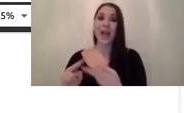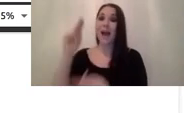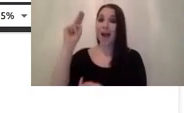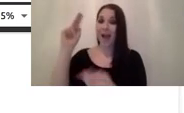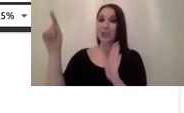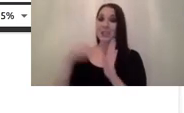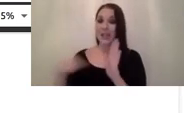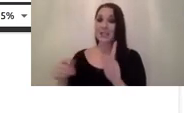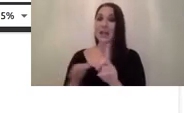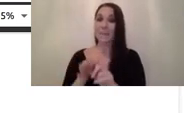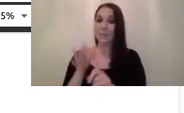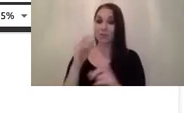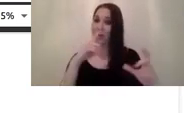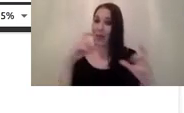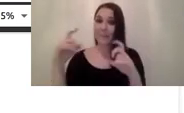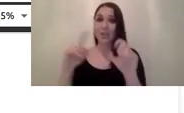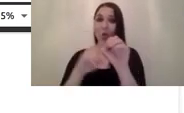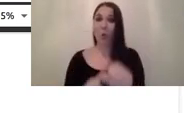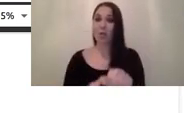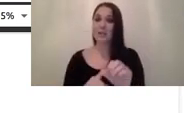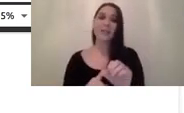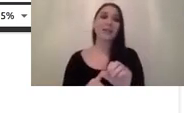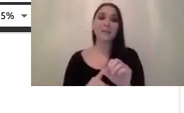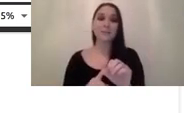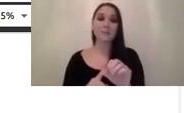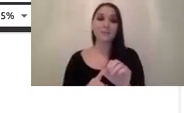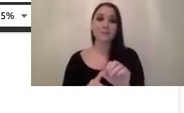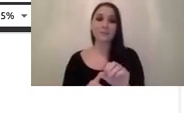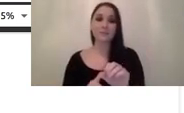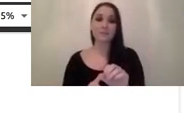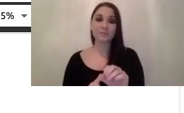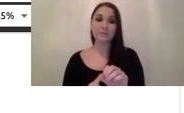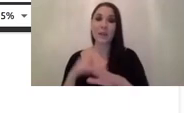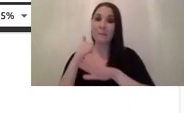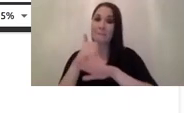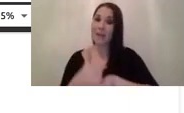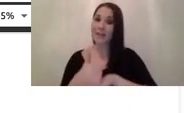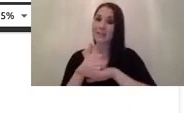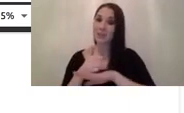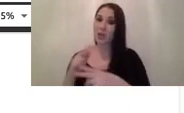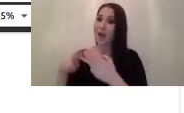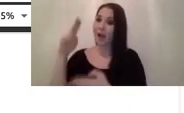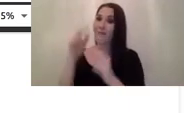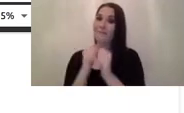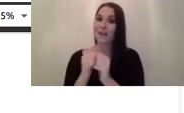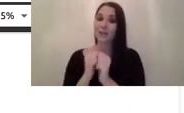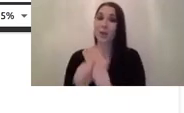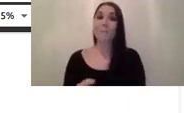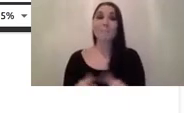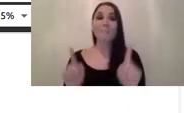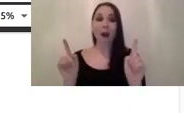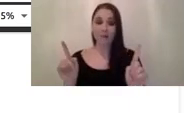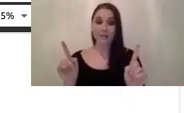improve image quality because the camera's internal image calculations are based on a higher bit depth but if uh